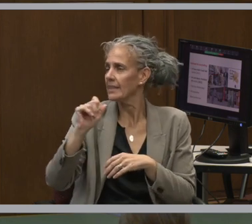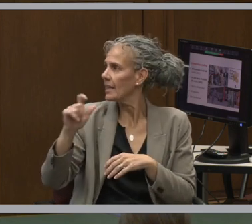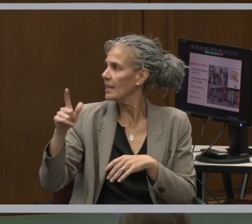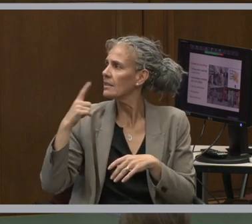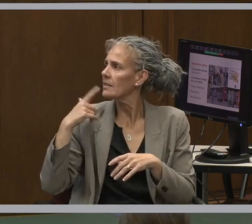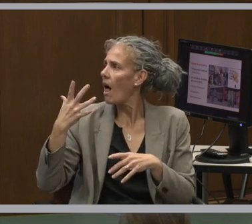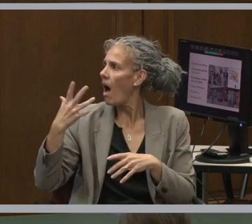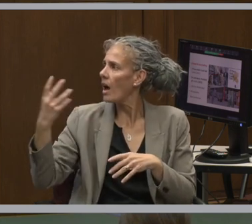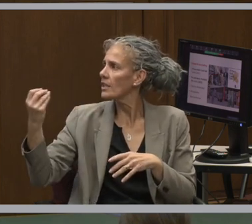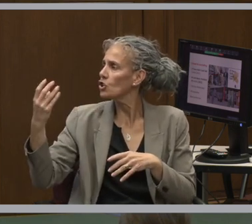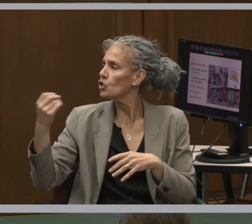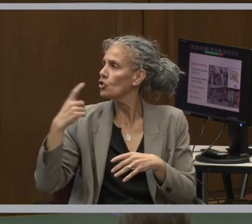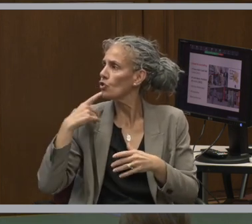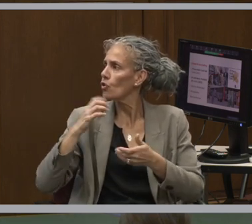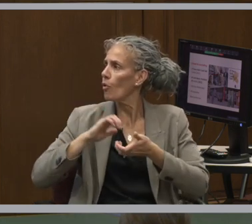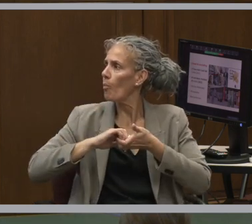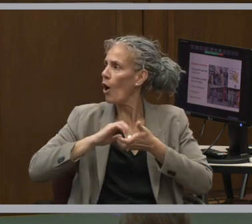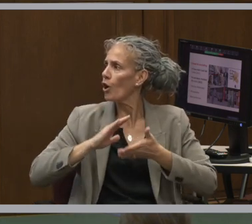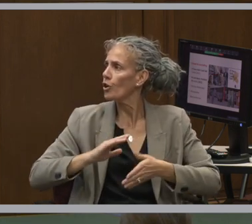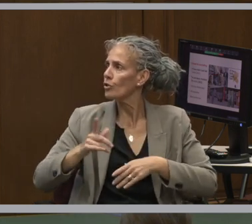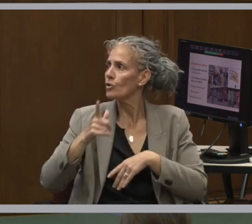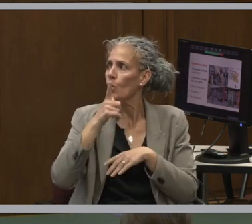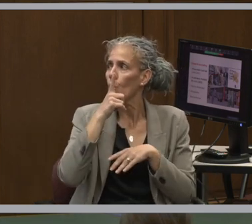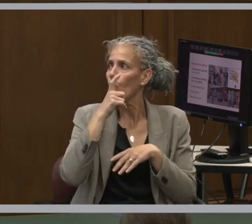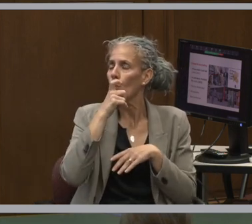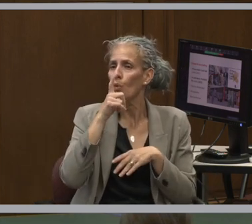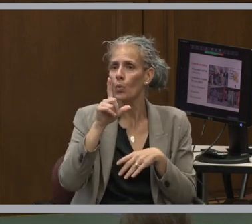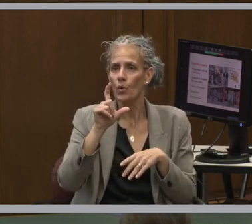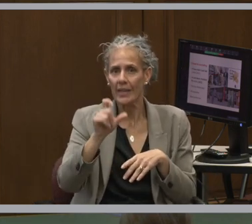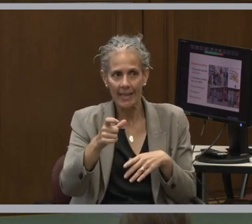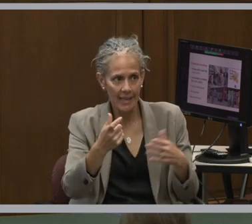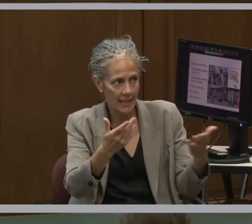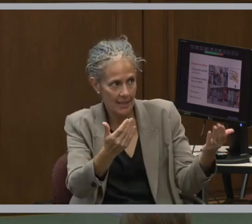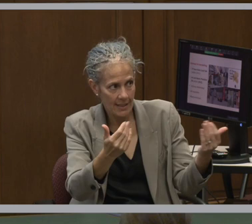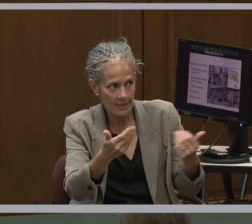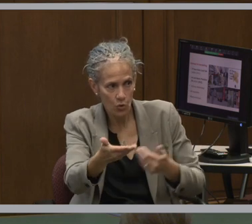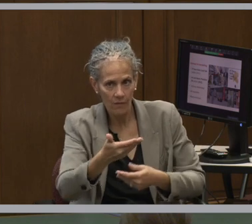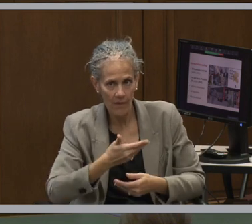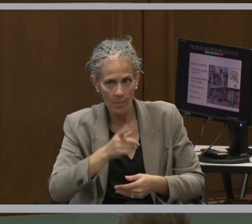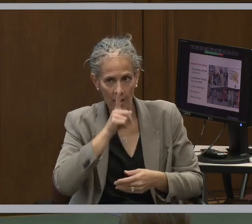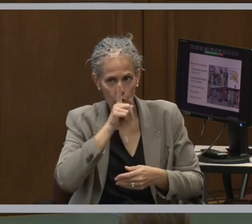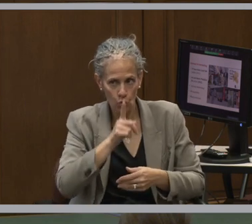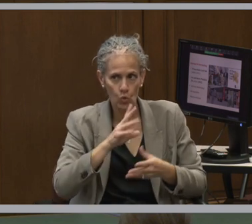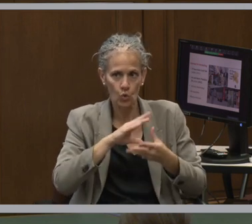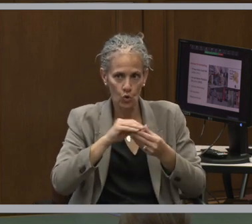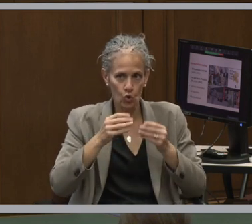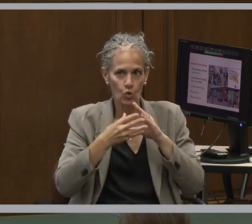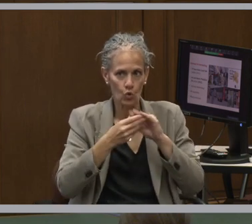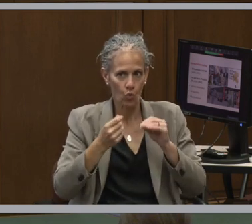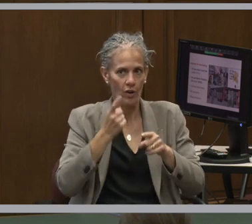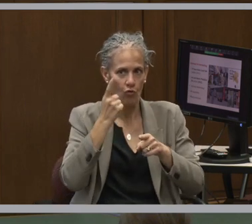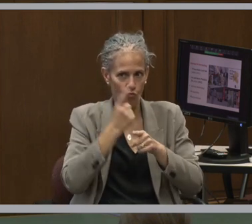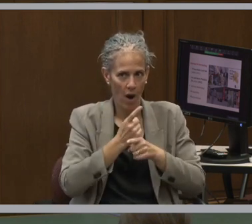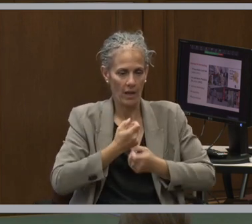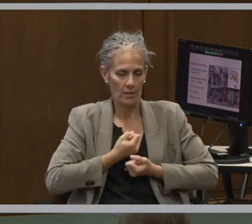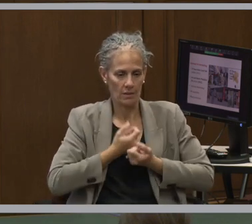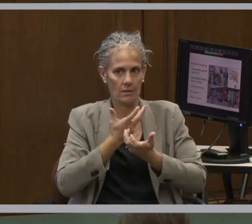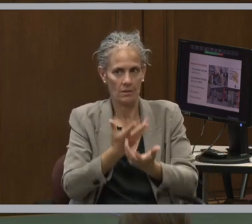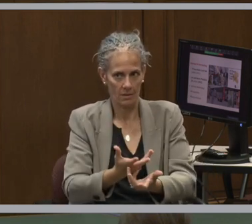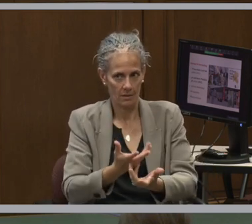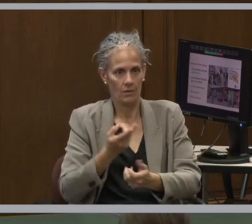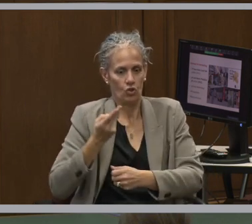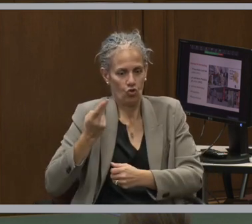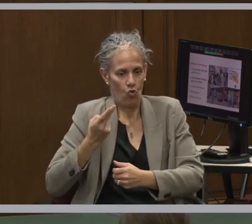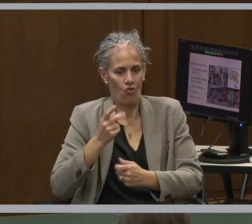and really thinking through, you know, who needed to be at the table to make sure that we were telling a story that was historically accurate